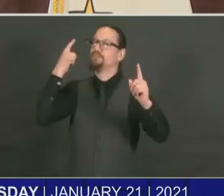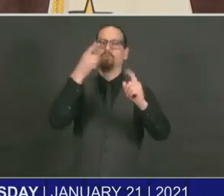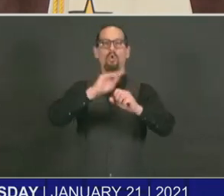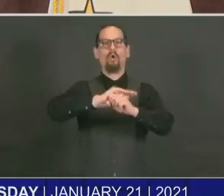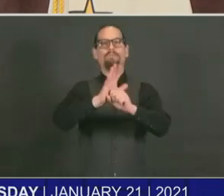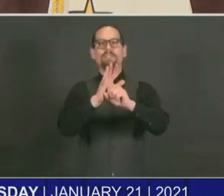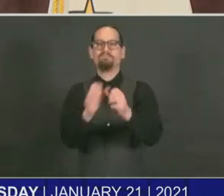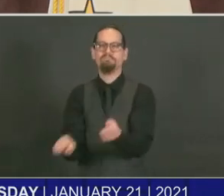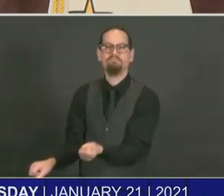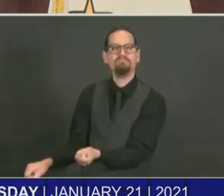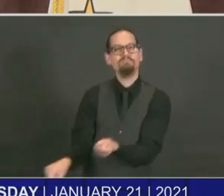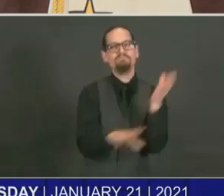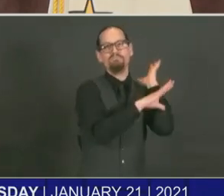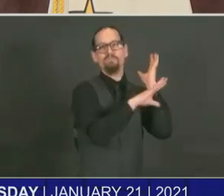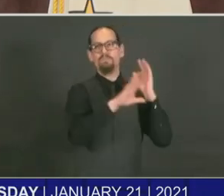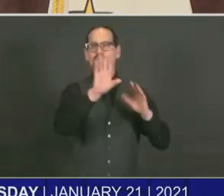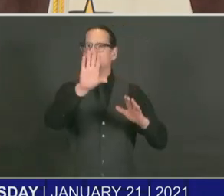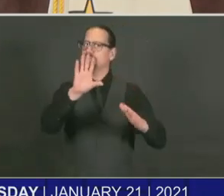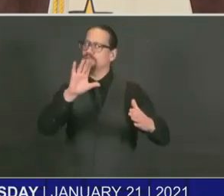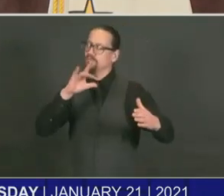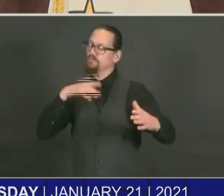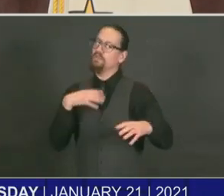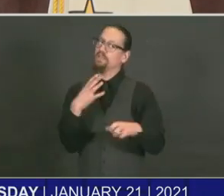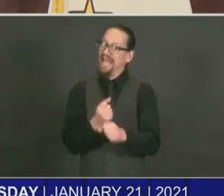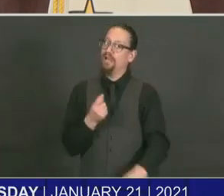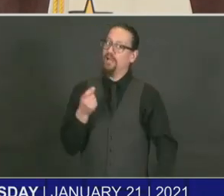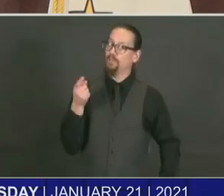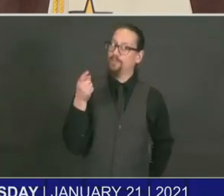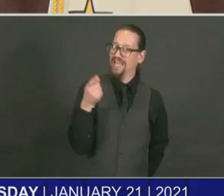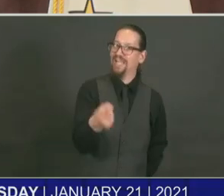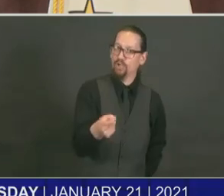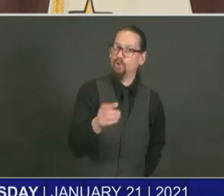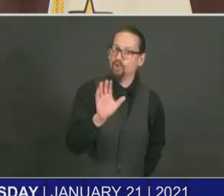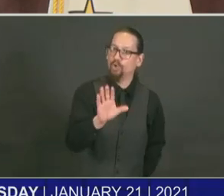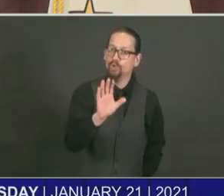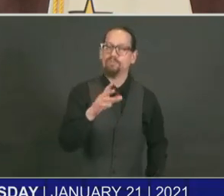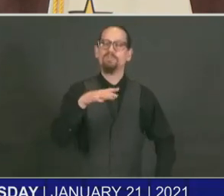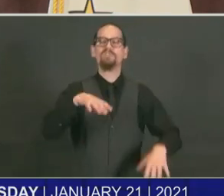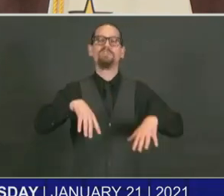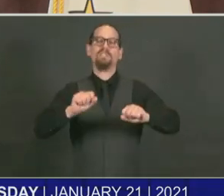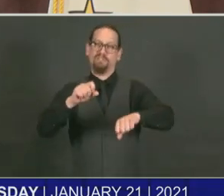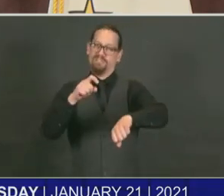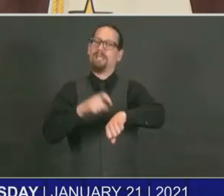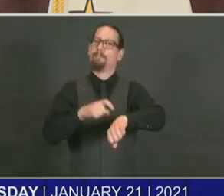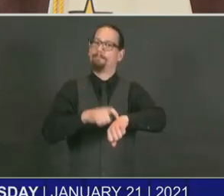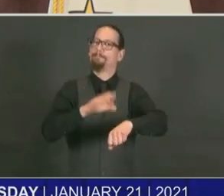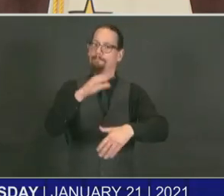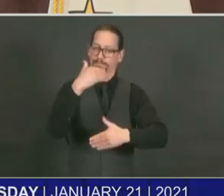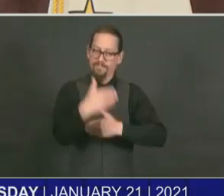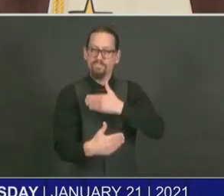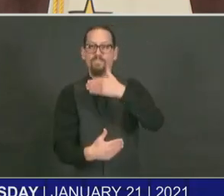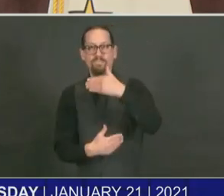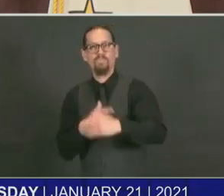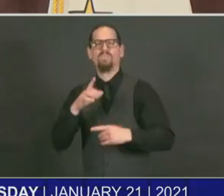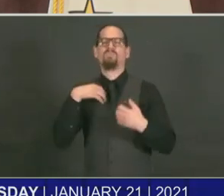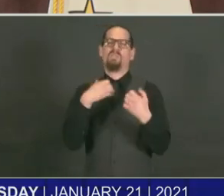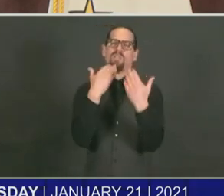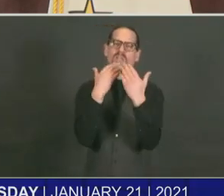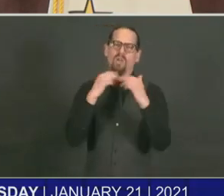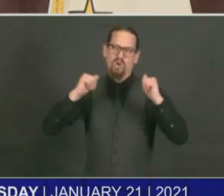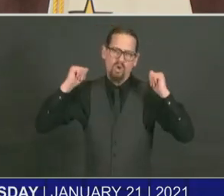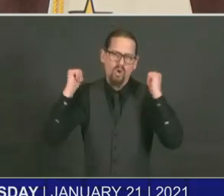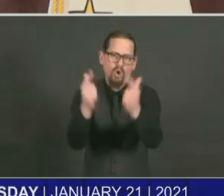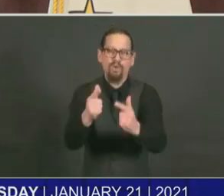there, but it is taking time and we want to thank everyone for your patience, for your sacrifice